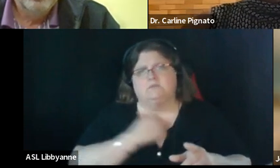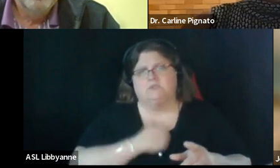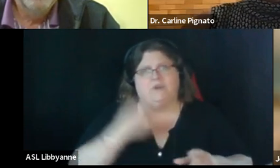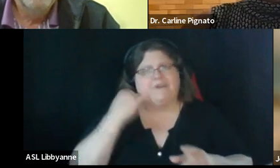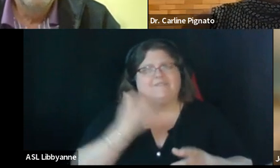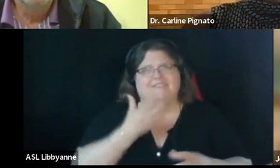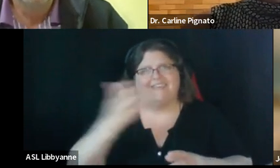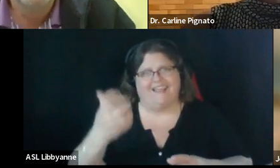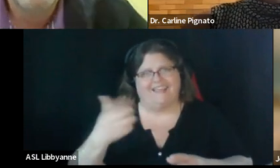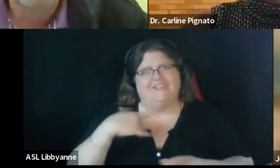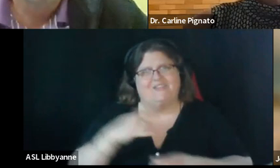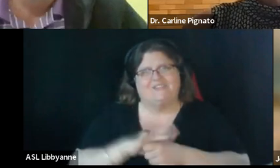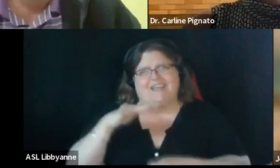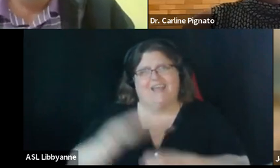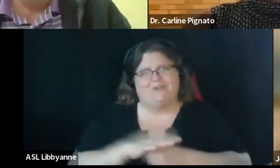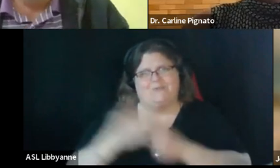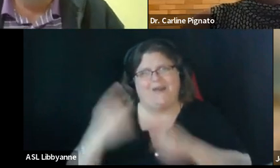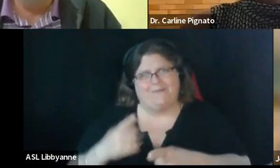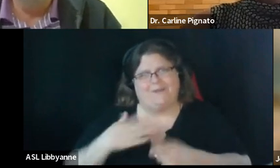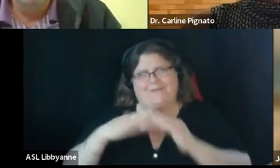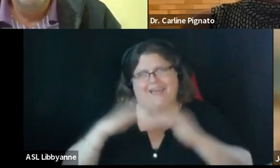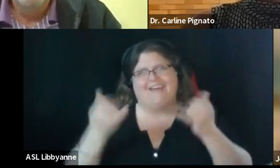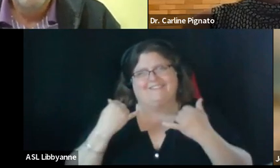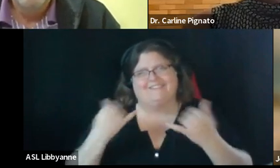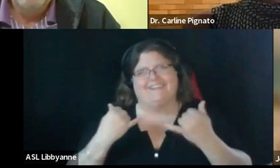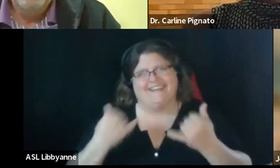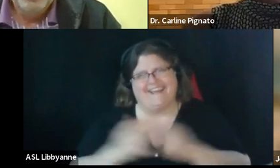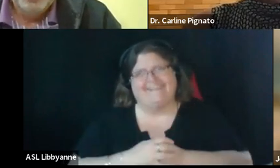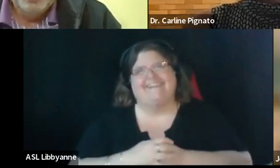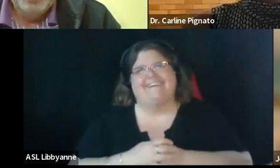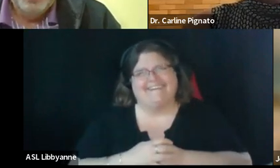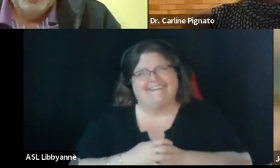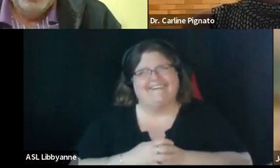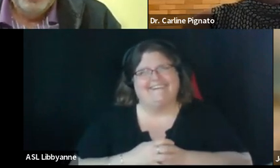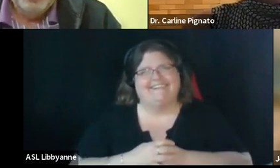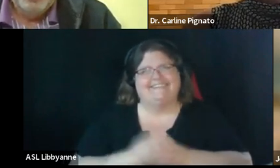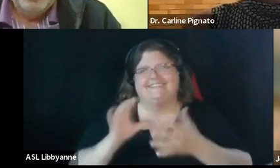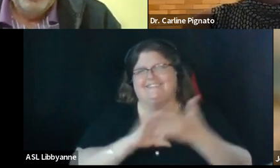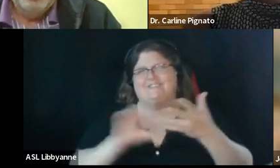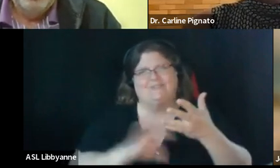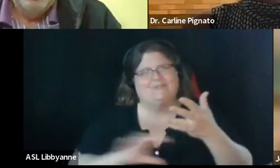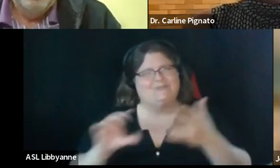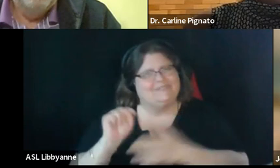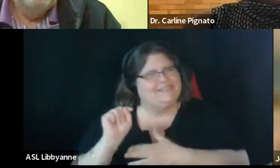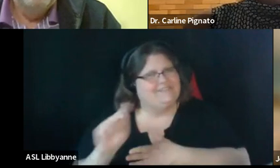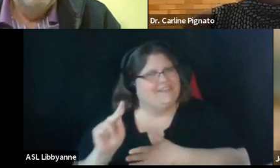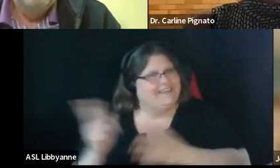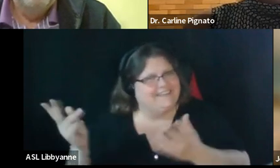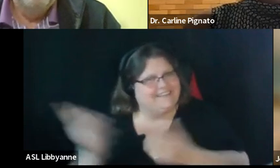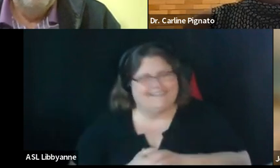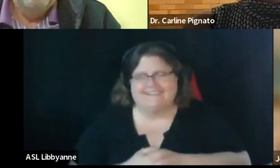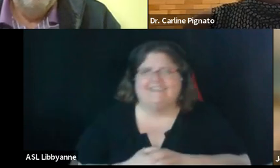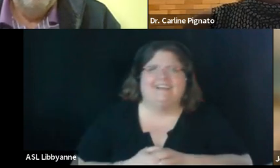a tantrum happening in my house at the moment we gotta let you go this is zoom tv people um so